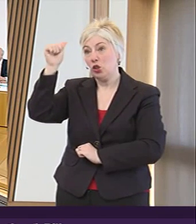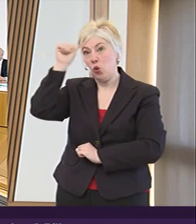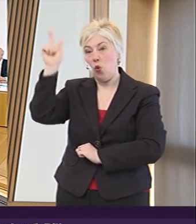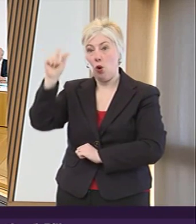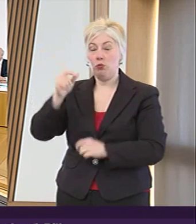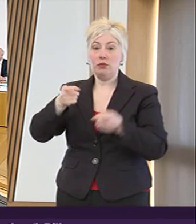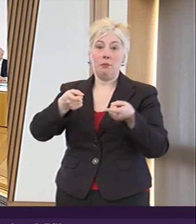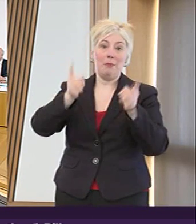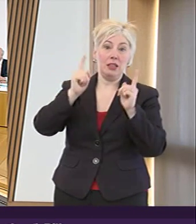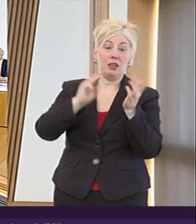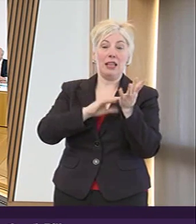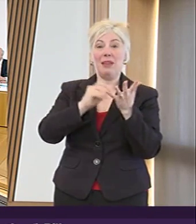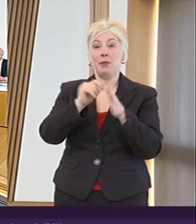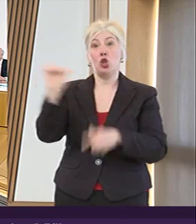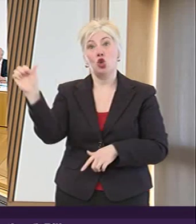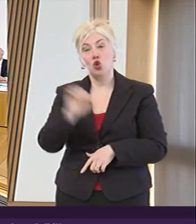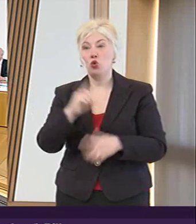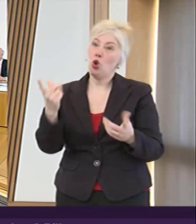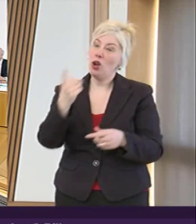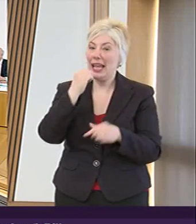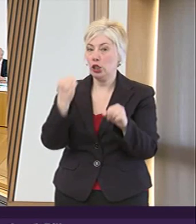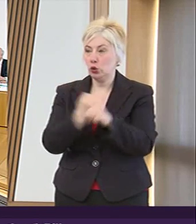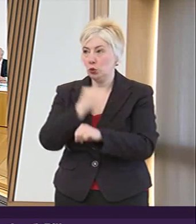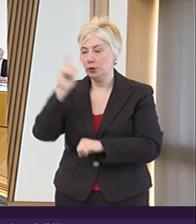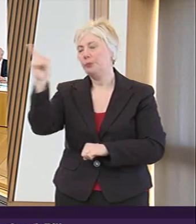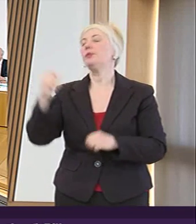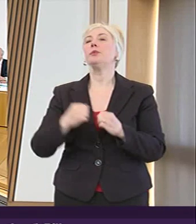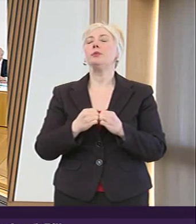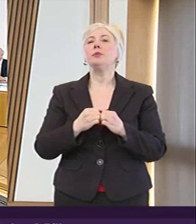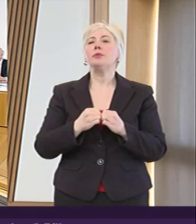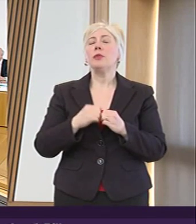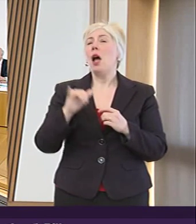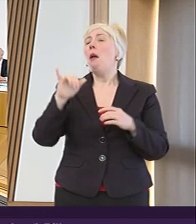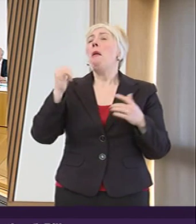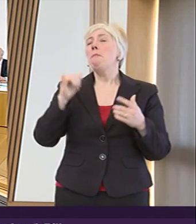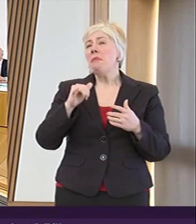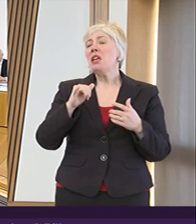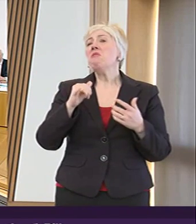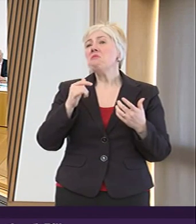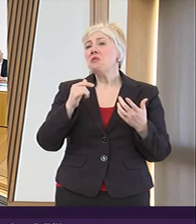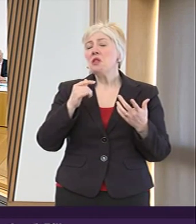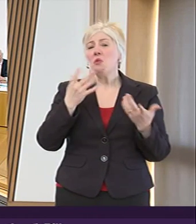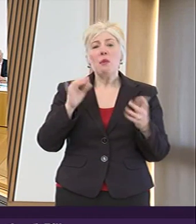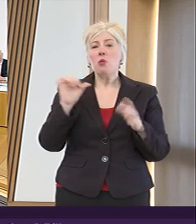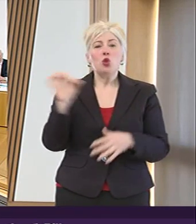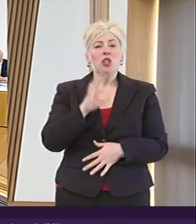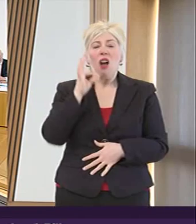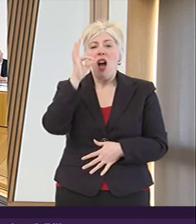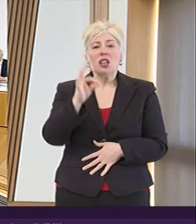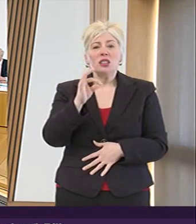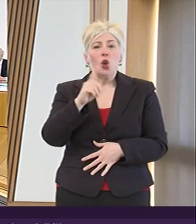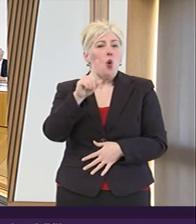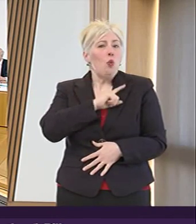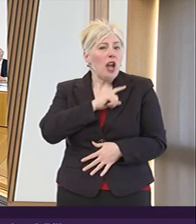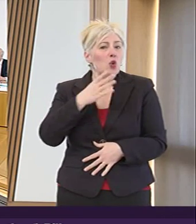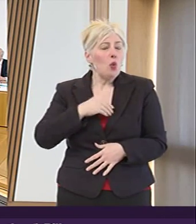um in the context of of Stuart's question I'm wondering whether we might just simply ask why the power is to issue guidance is